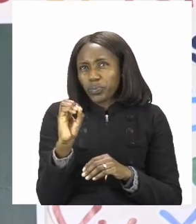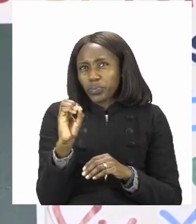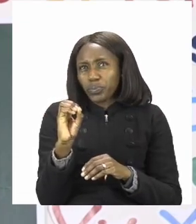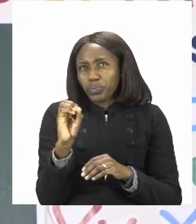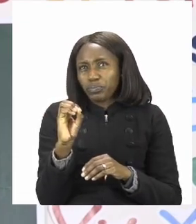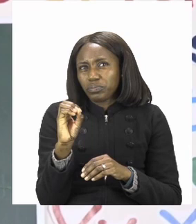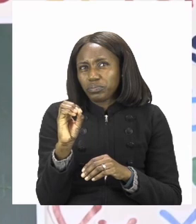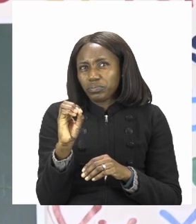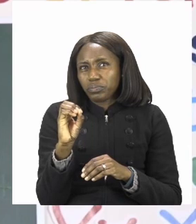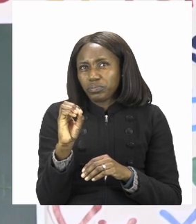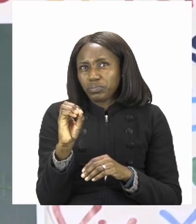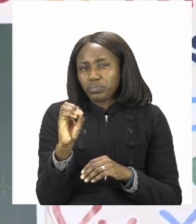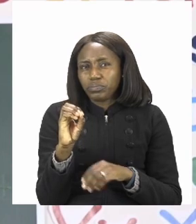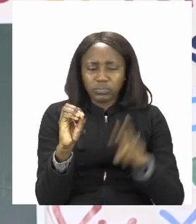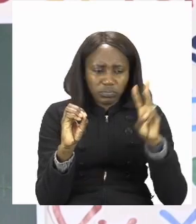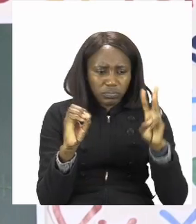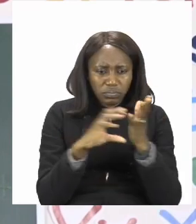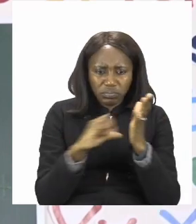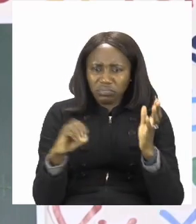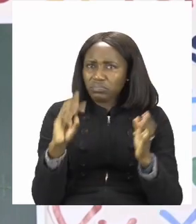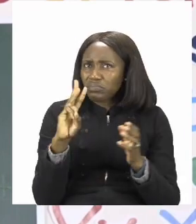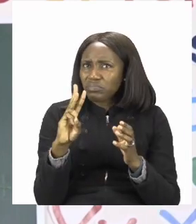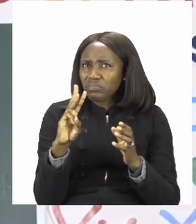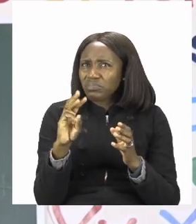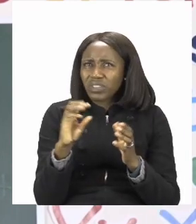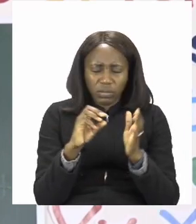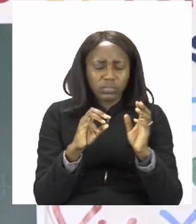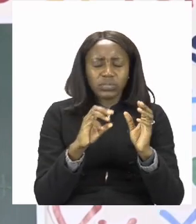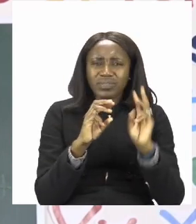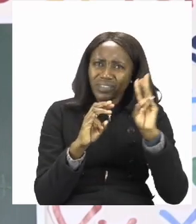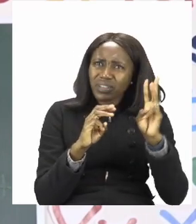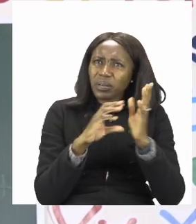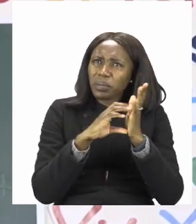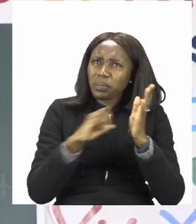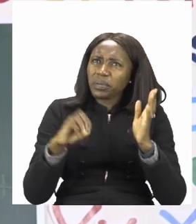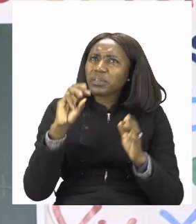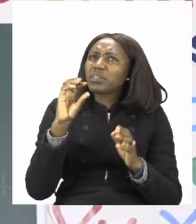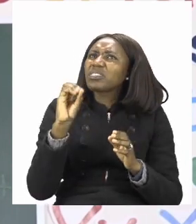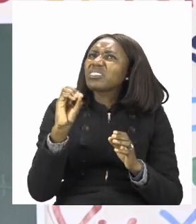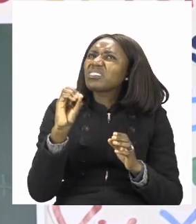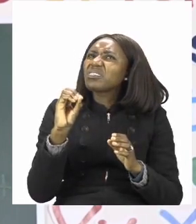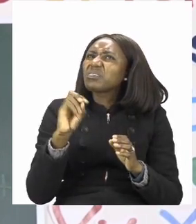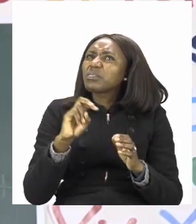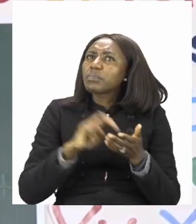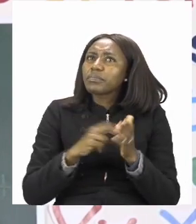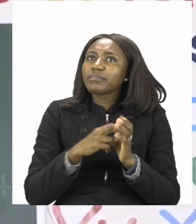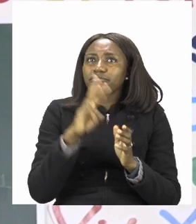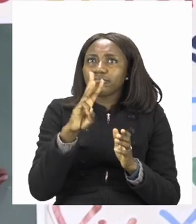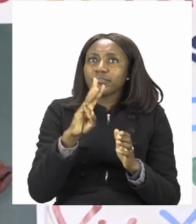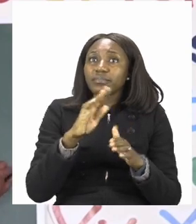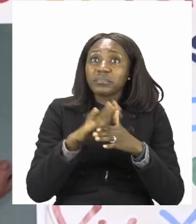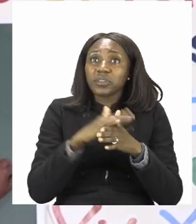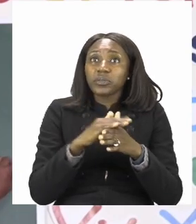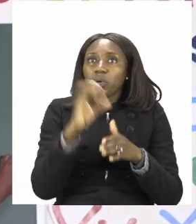And if I have 3 and I take away 0, my answer will remain 3.